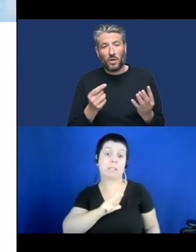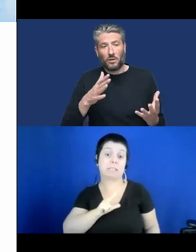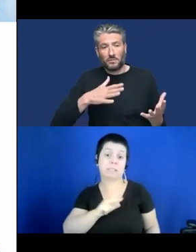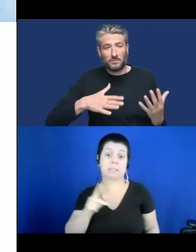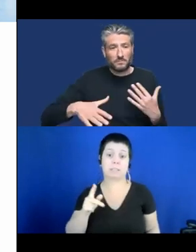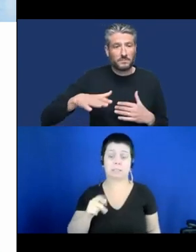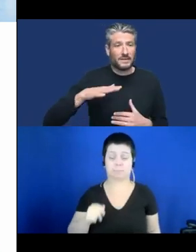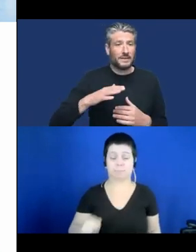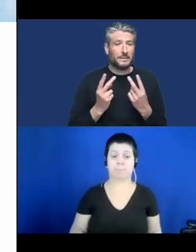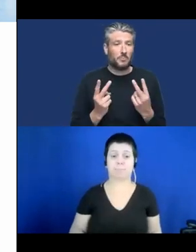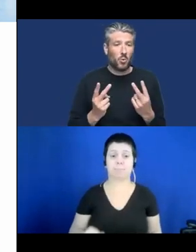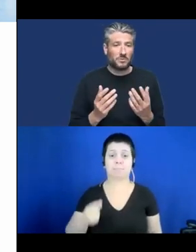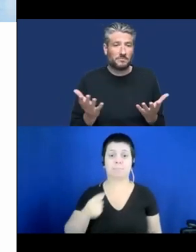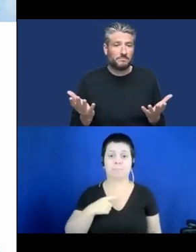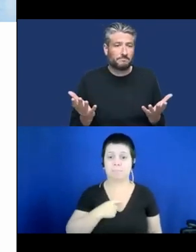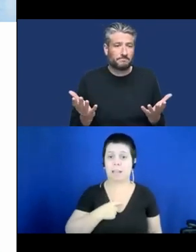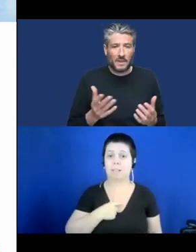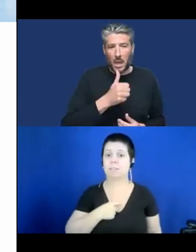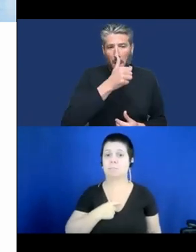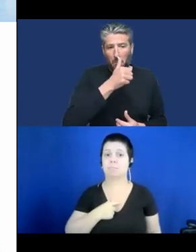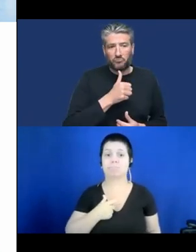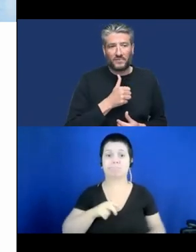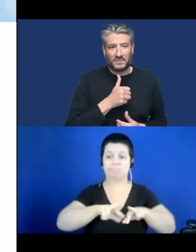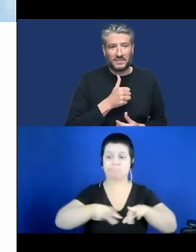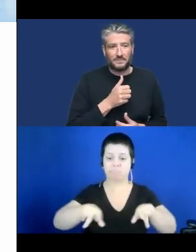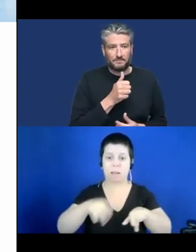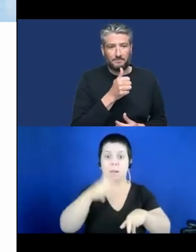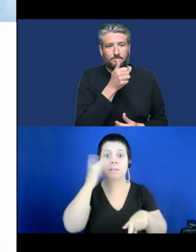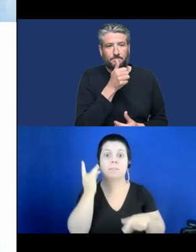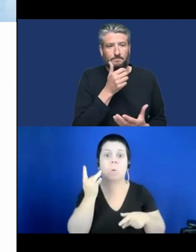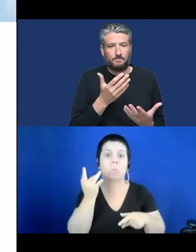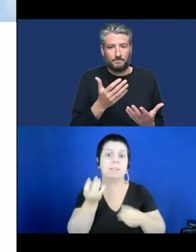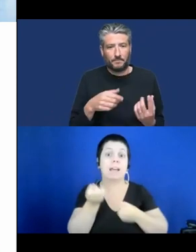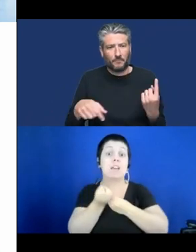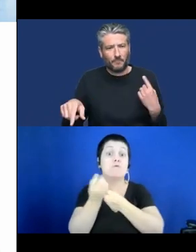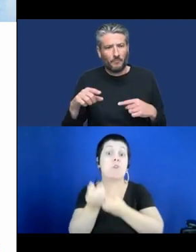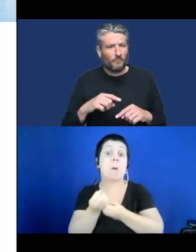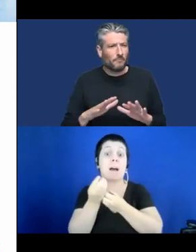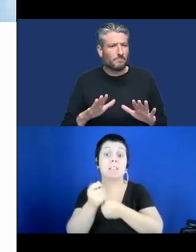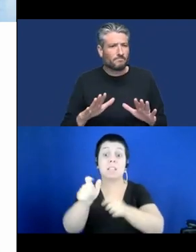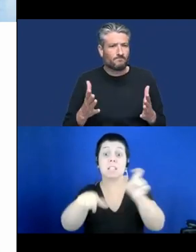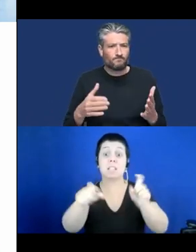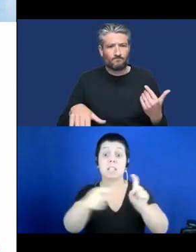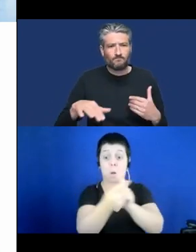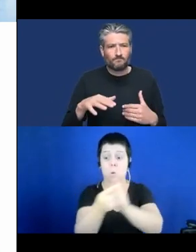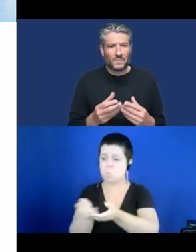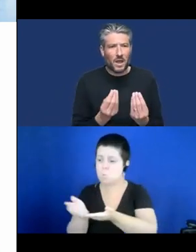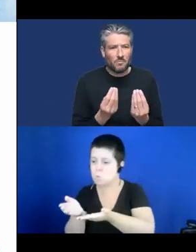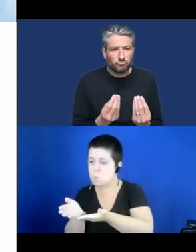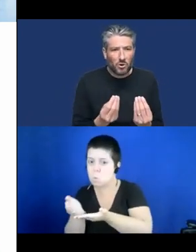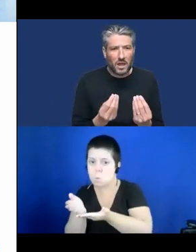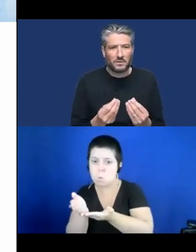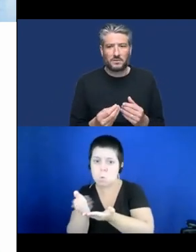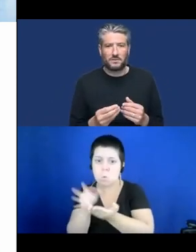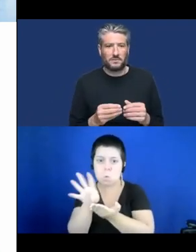gathering information about the users and this is important in order to get the best